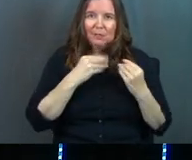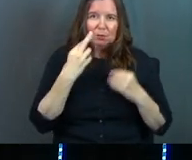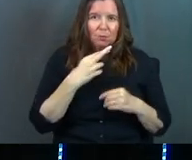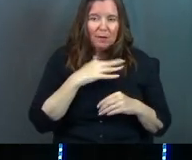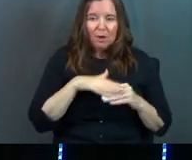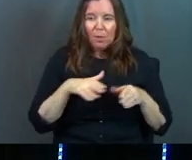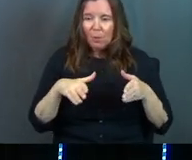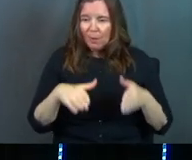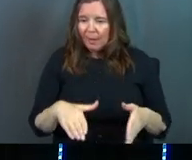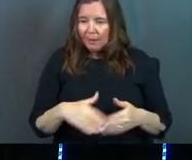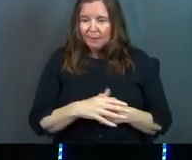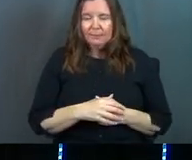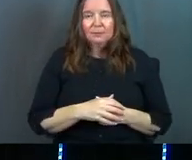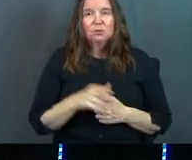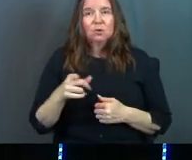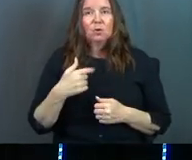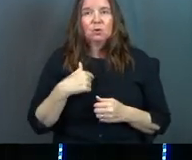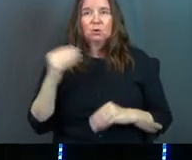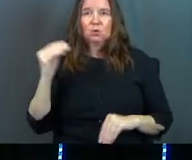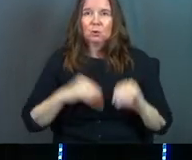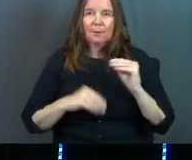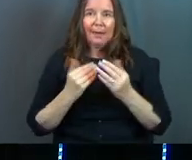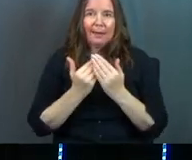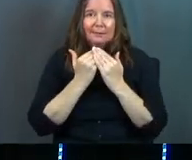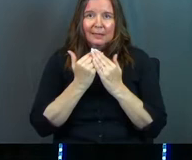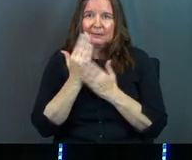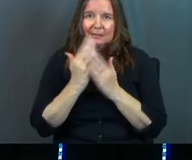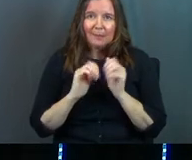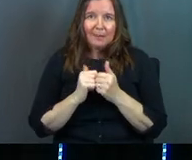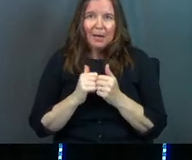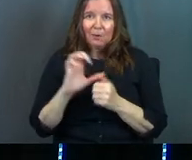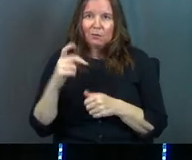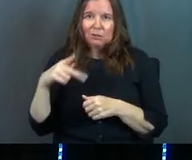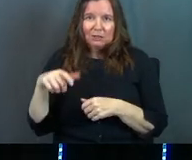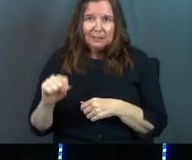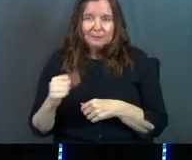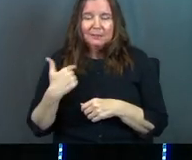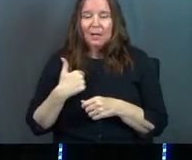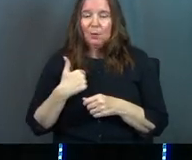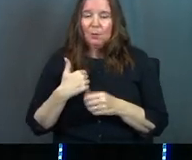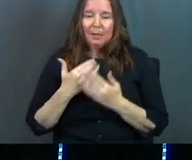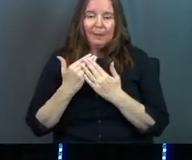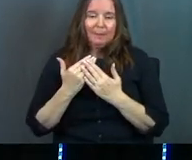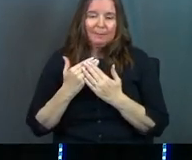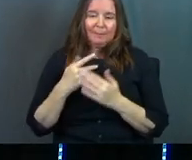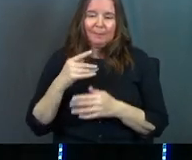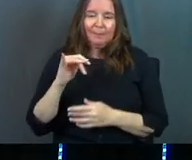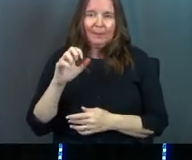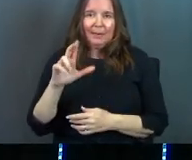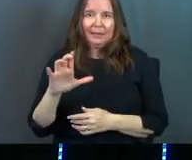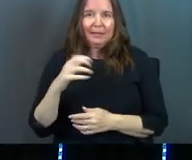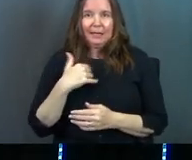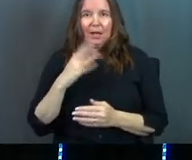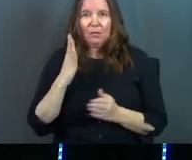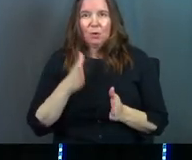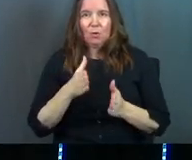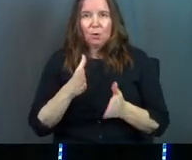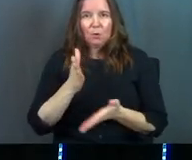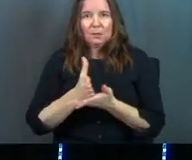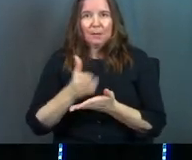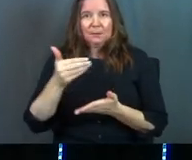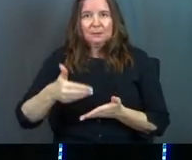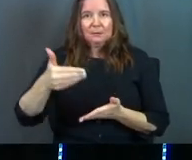restaurants on the way, so you packed sandwiches somehow and chips, and we picnicked at the road stops on the way.